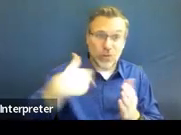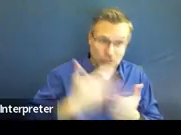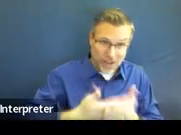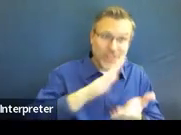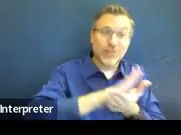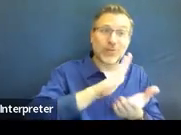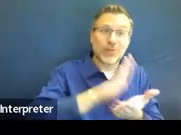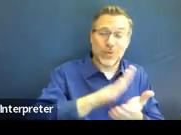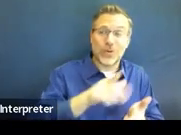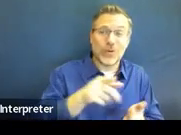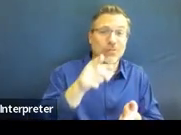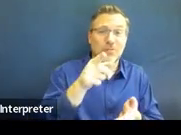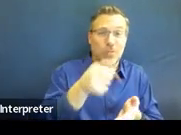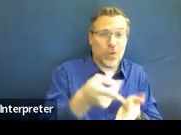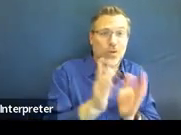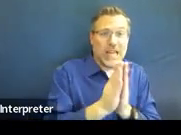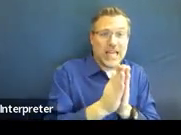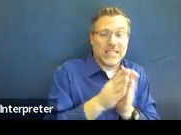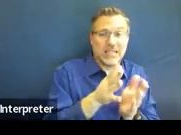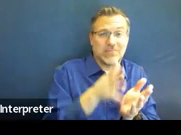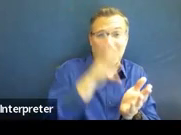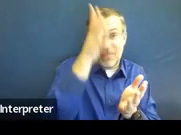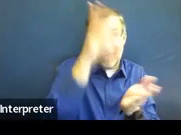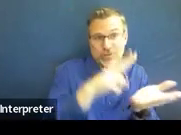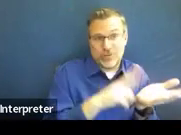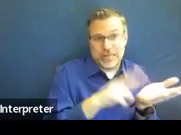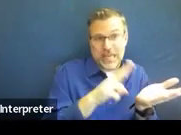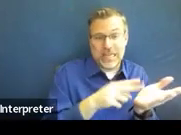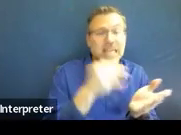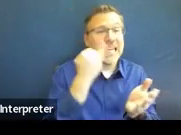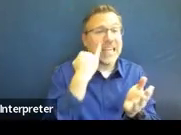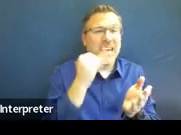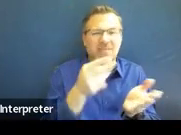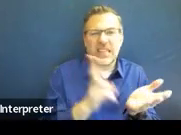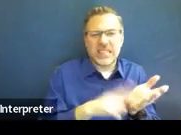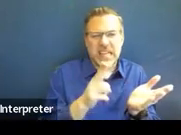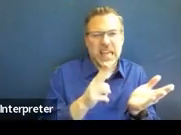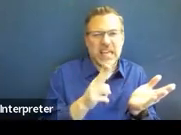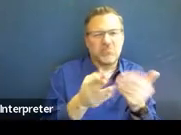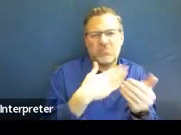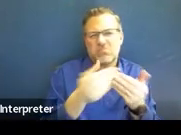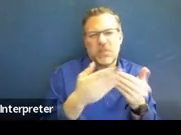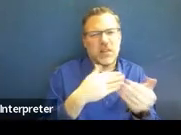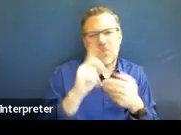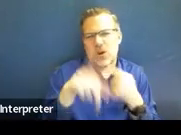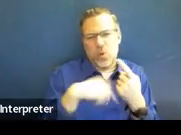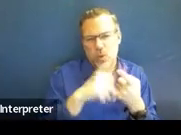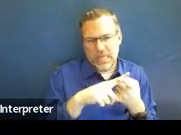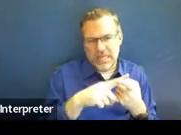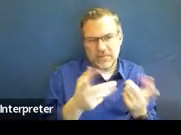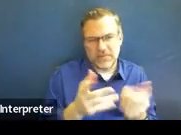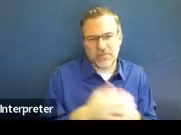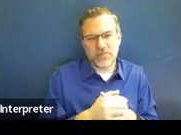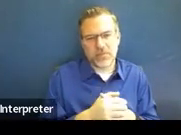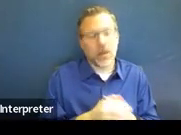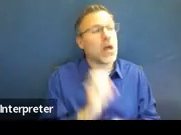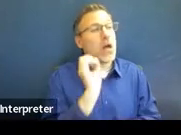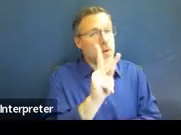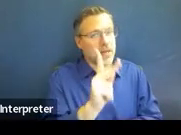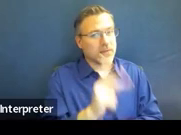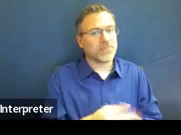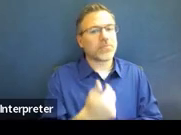Okay. So compliance-wise, as long as you have that waiver signed, I think that. Okay, fine. Because what I've been doing is putting, like,